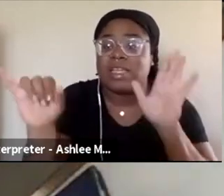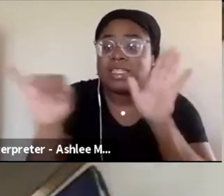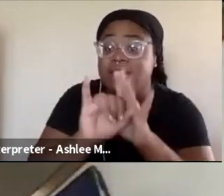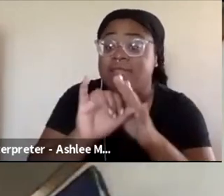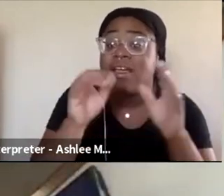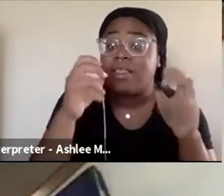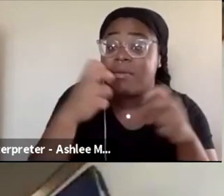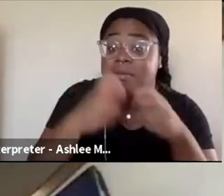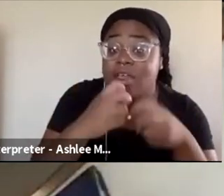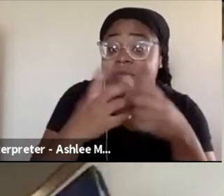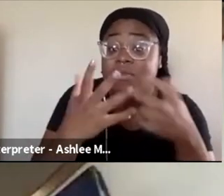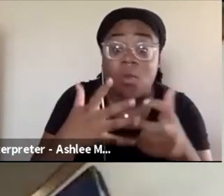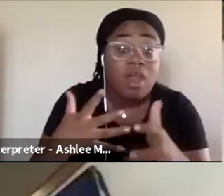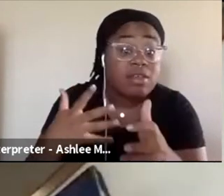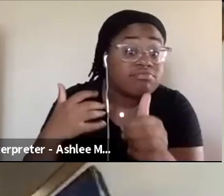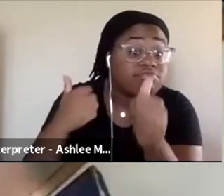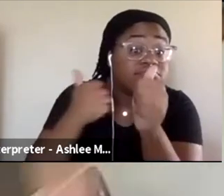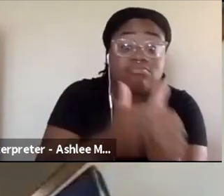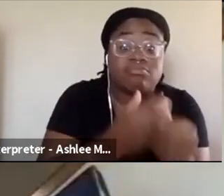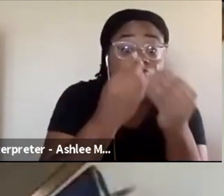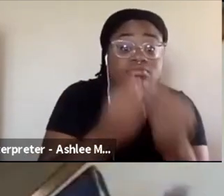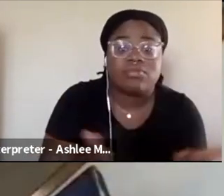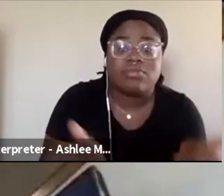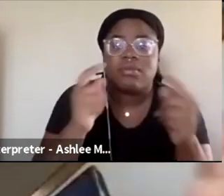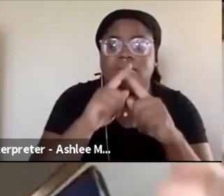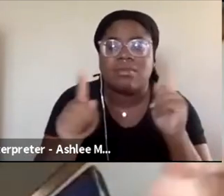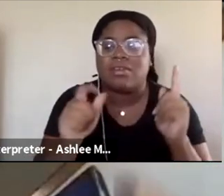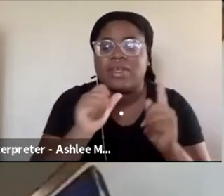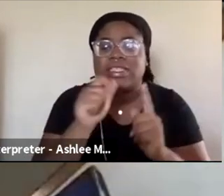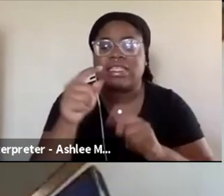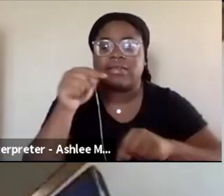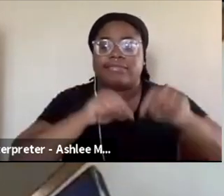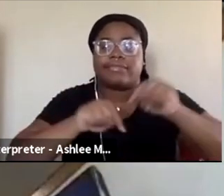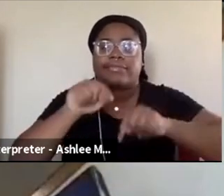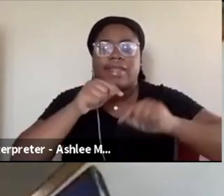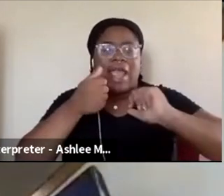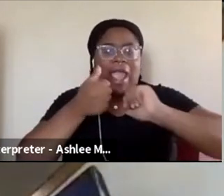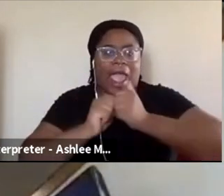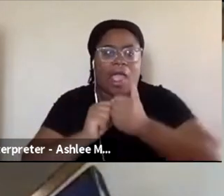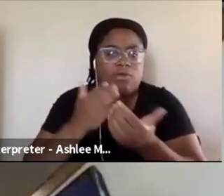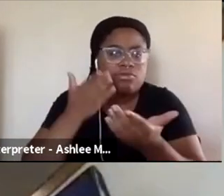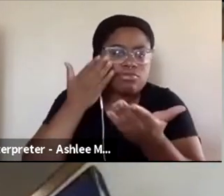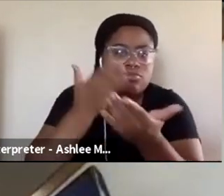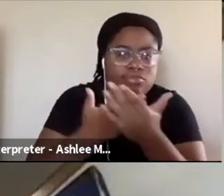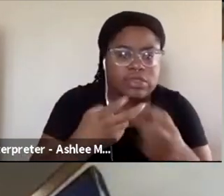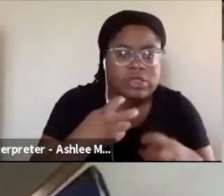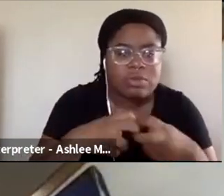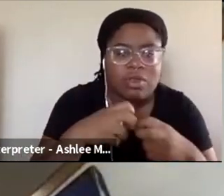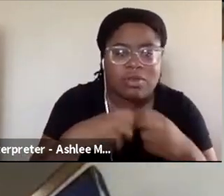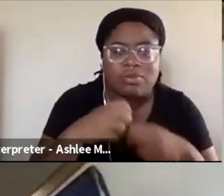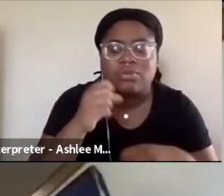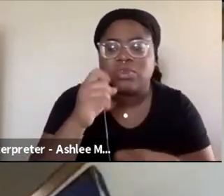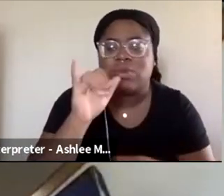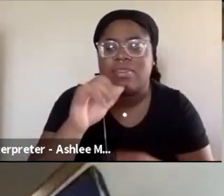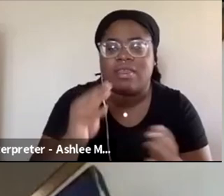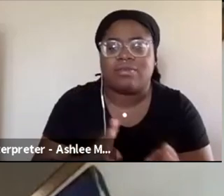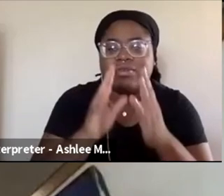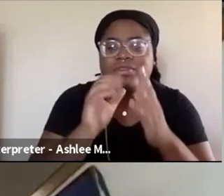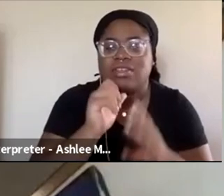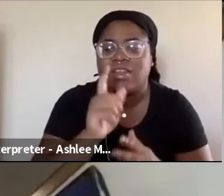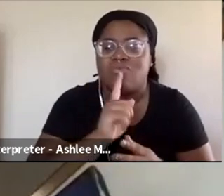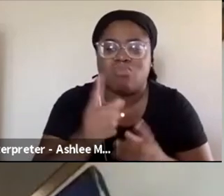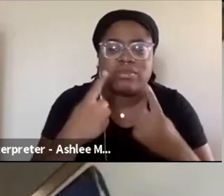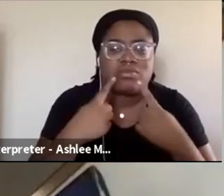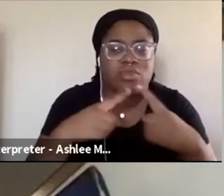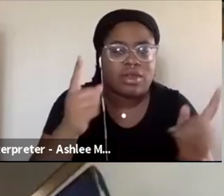and we want to move so quickly to like the solution that we haven't even really talked about how we got to the problem anyway. And that's why I think that so many of the interventions aren't really working,